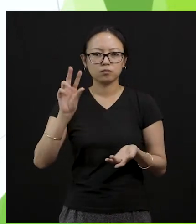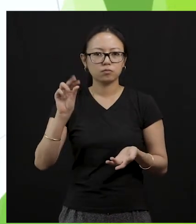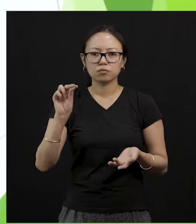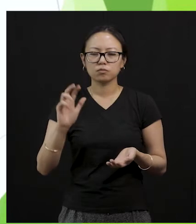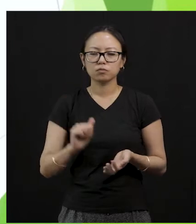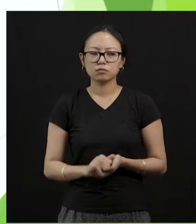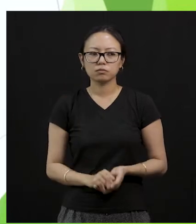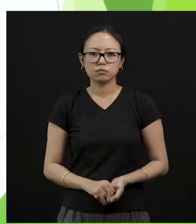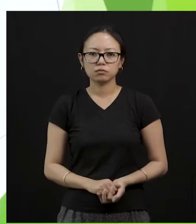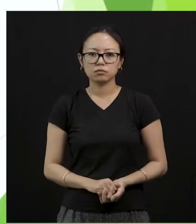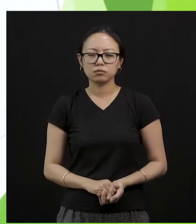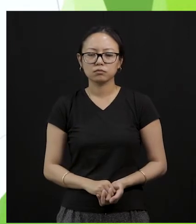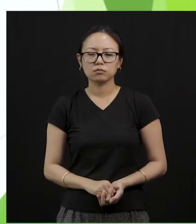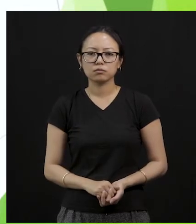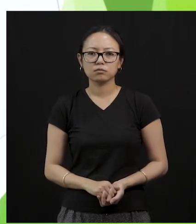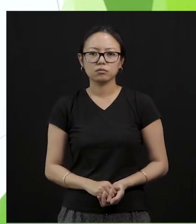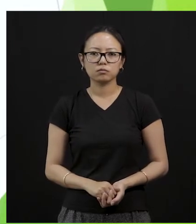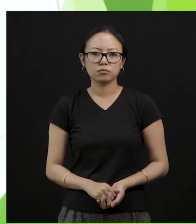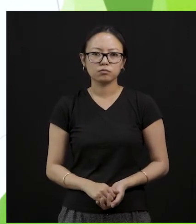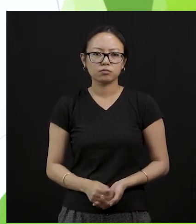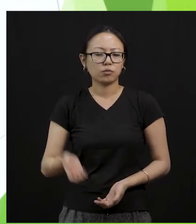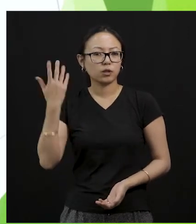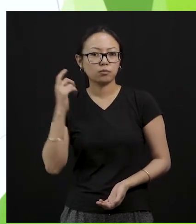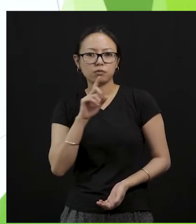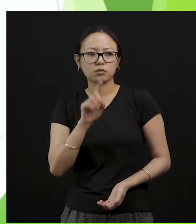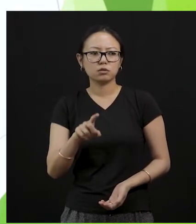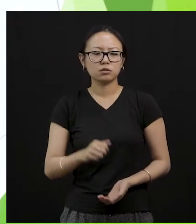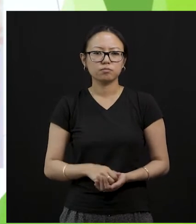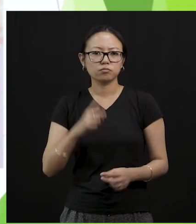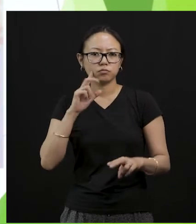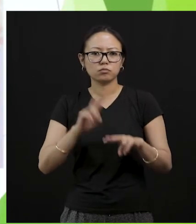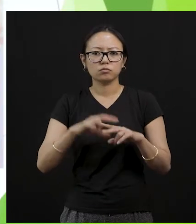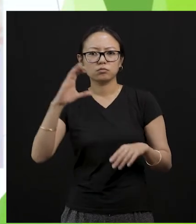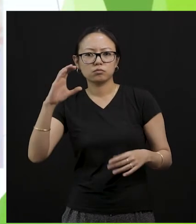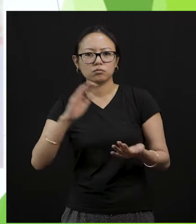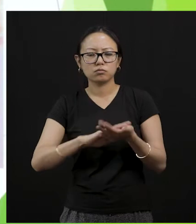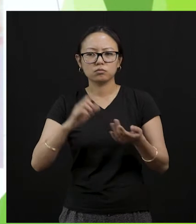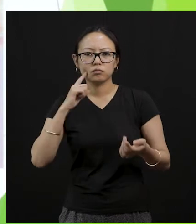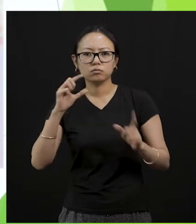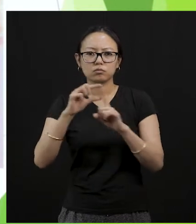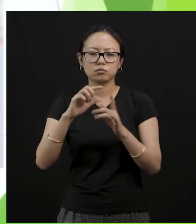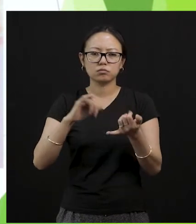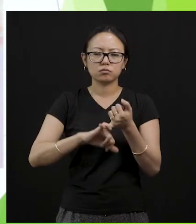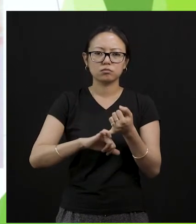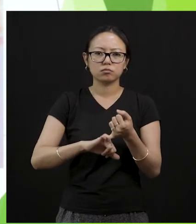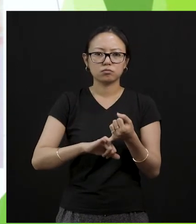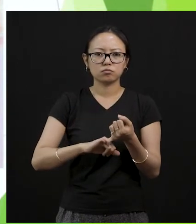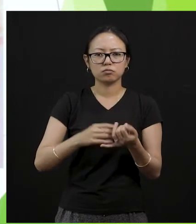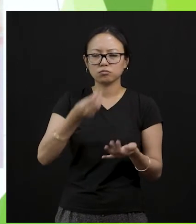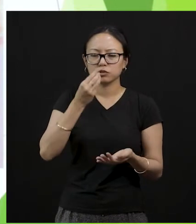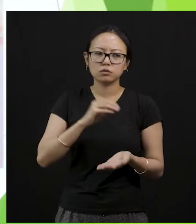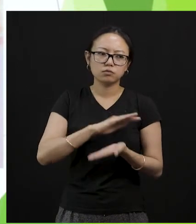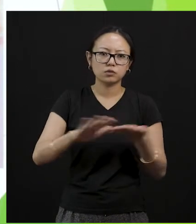You should not litter. As I've already mentioned to you all, eating a packet of chips and throwing it in the dust, instead of throwing it in the